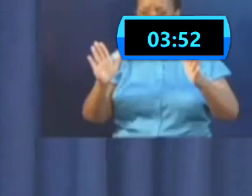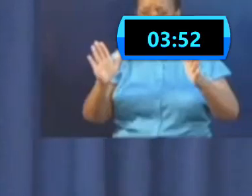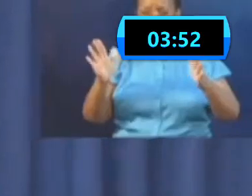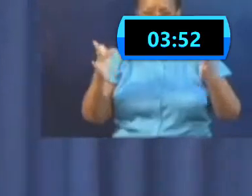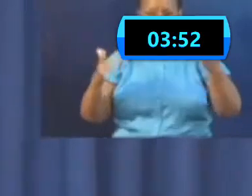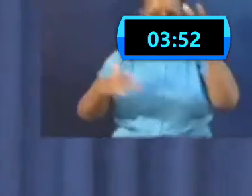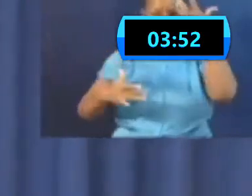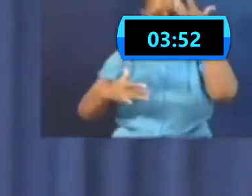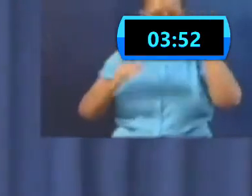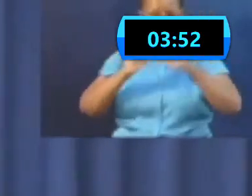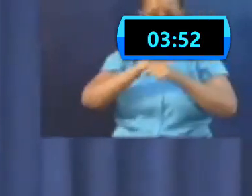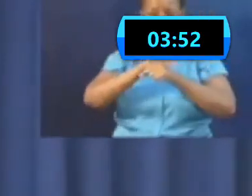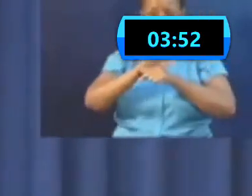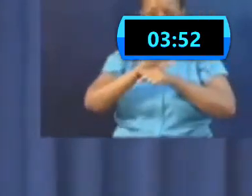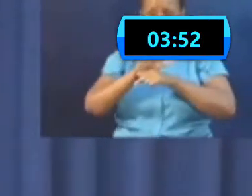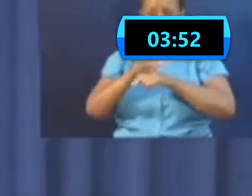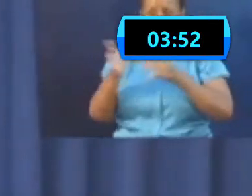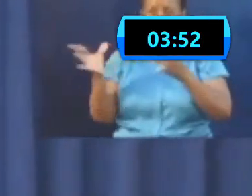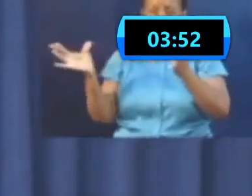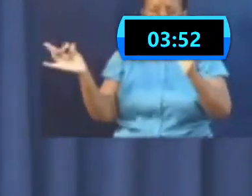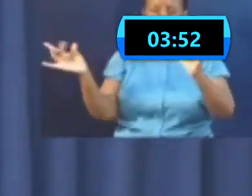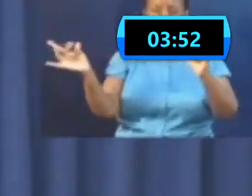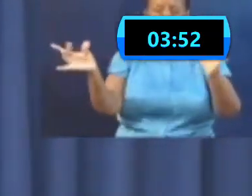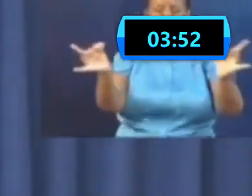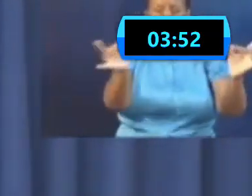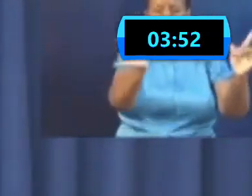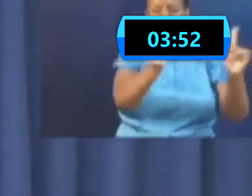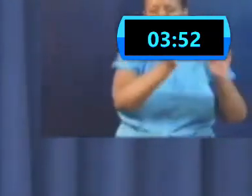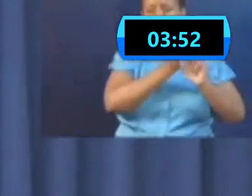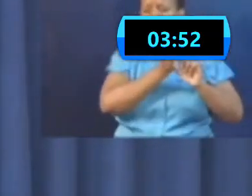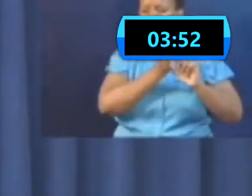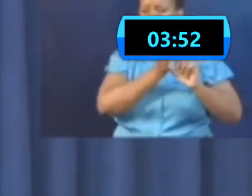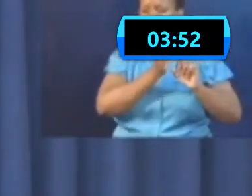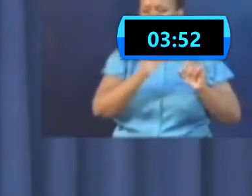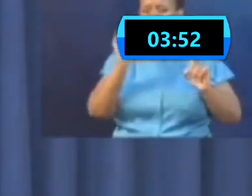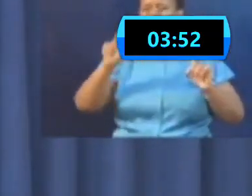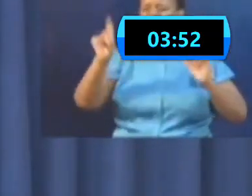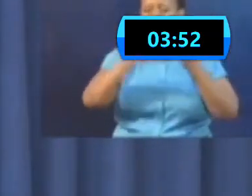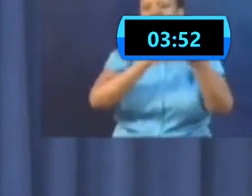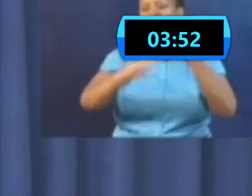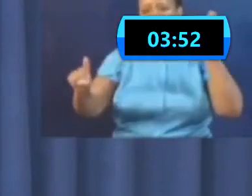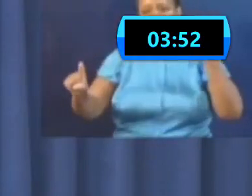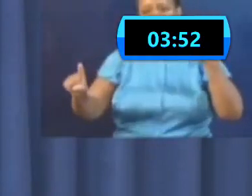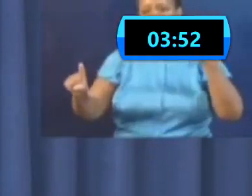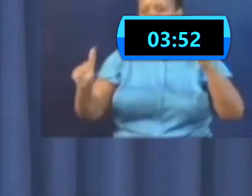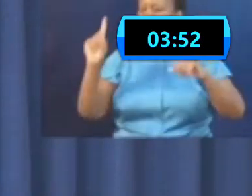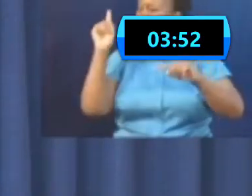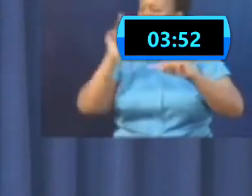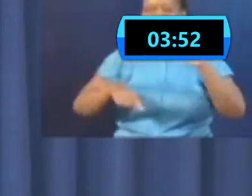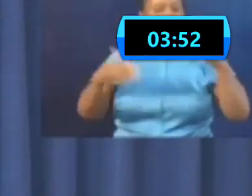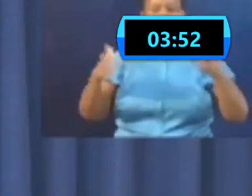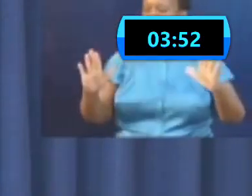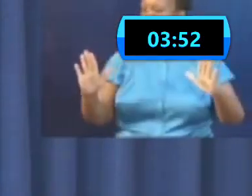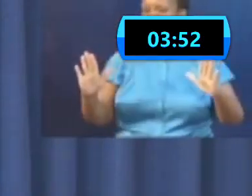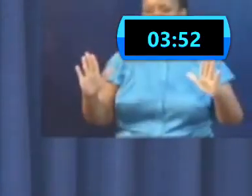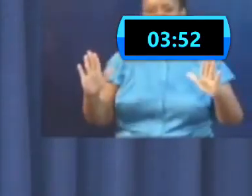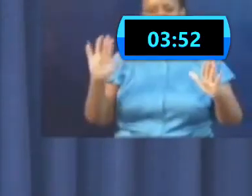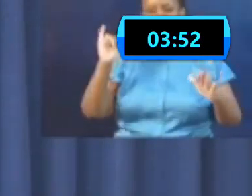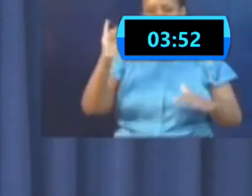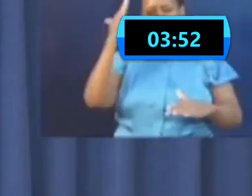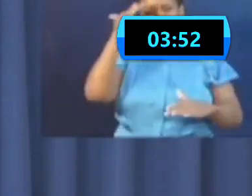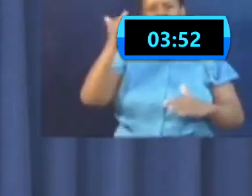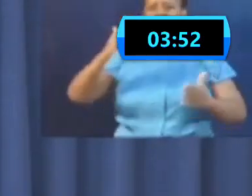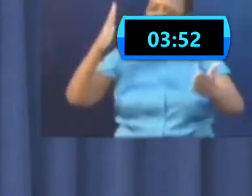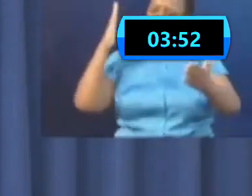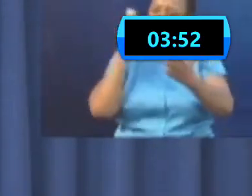gathering, that's why we said no contact support, no team sport, right? Thousands of young people desperate to go out there and play